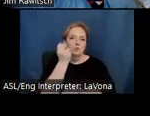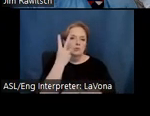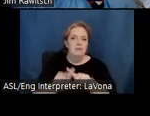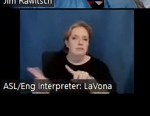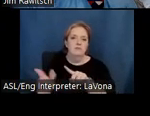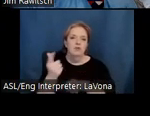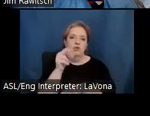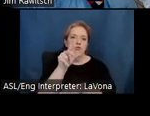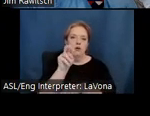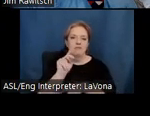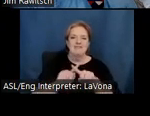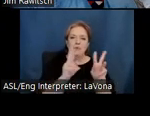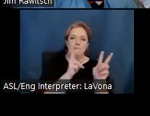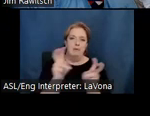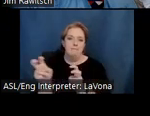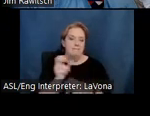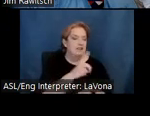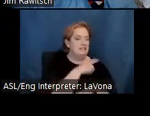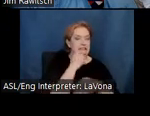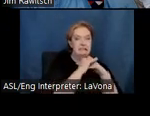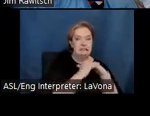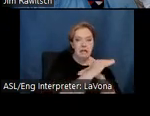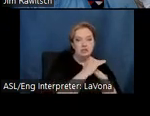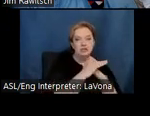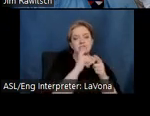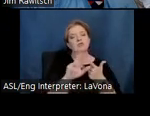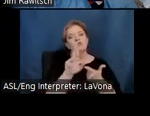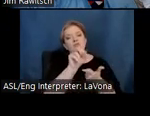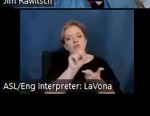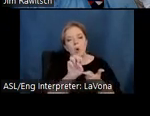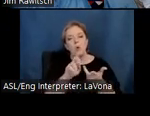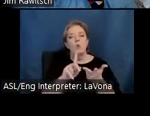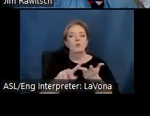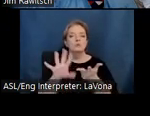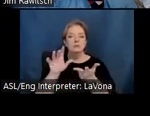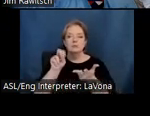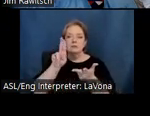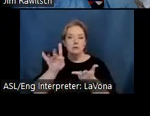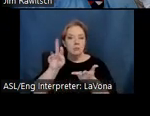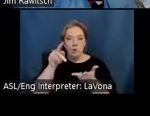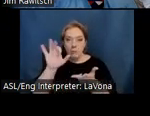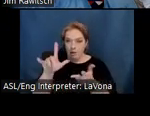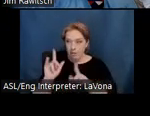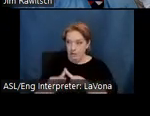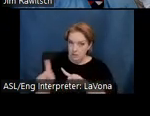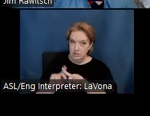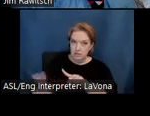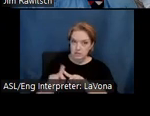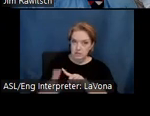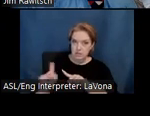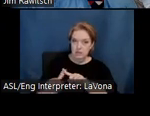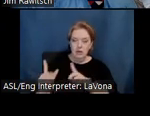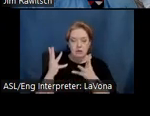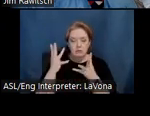subtropical to more traditional rows and beyond. Inside art from all over the world,